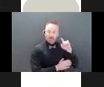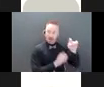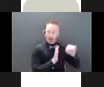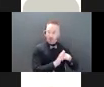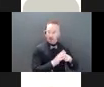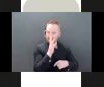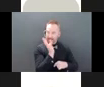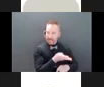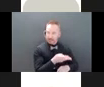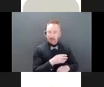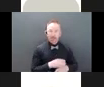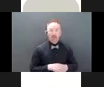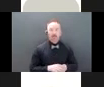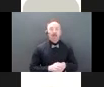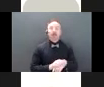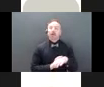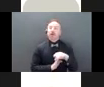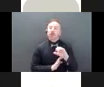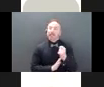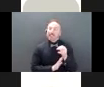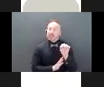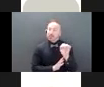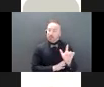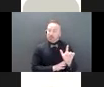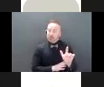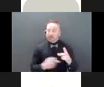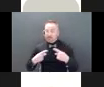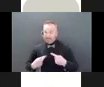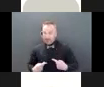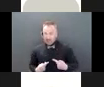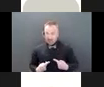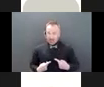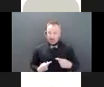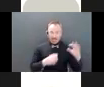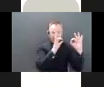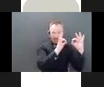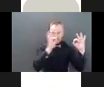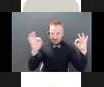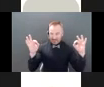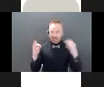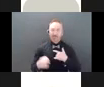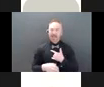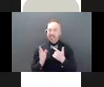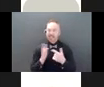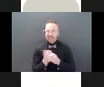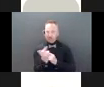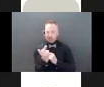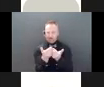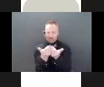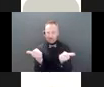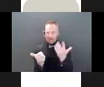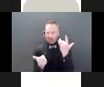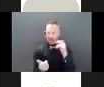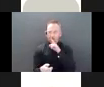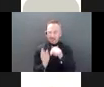pull sexual abuse out of physical because I think it's important for us to pay attention to that form of abuse. It